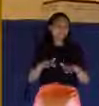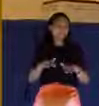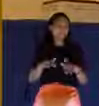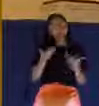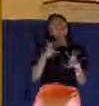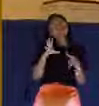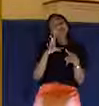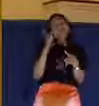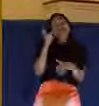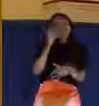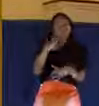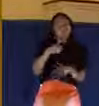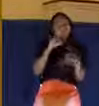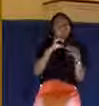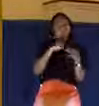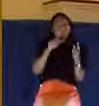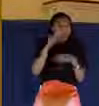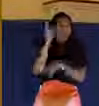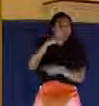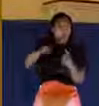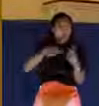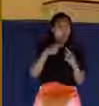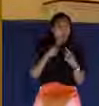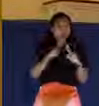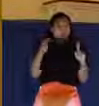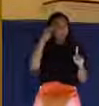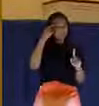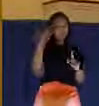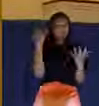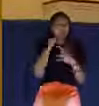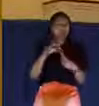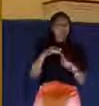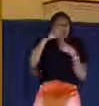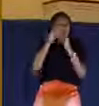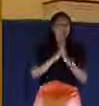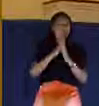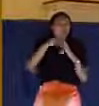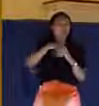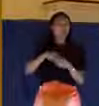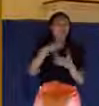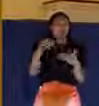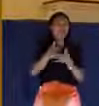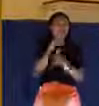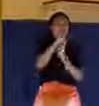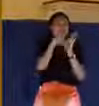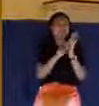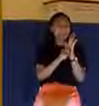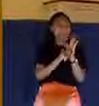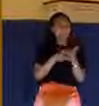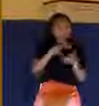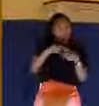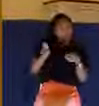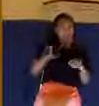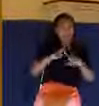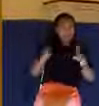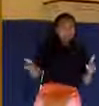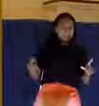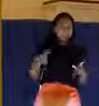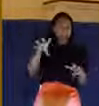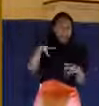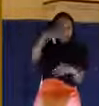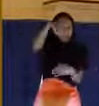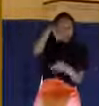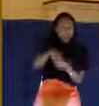incredible prayer in the whole New Testament. It is very succinct and yet it has every element in there for